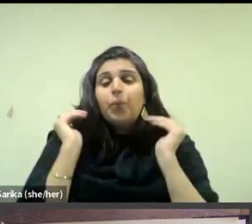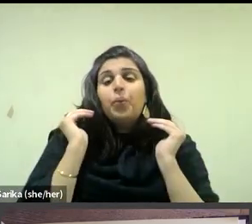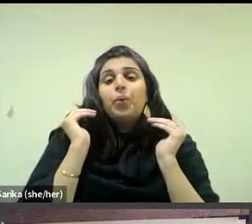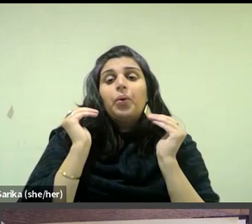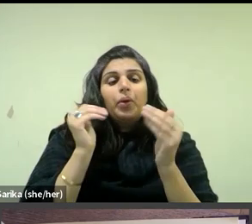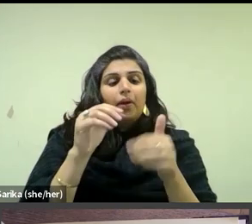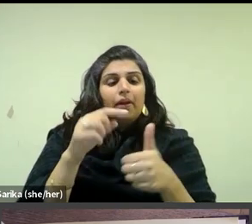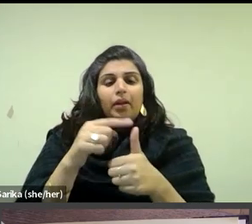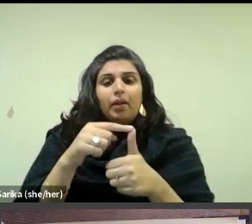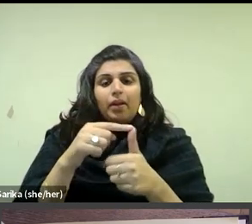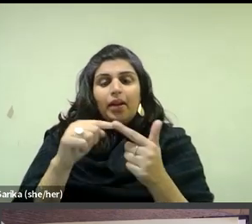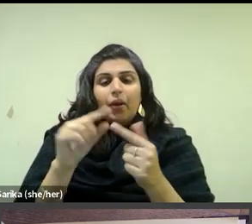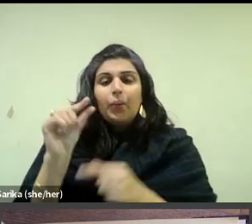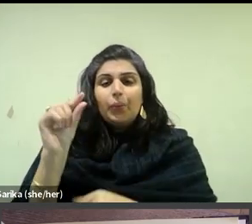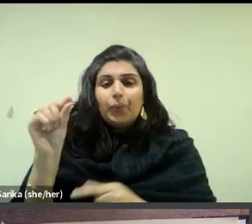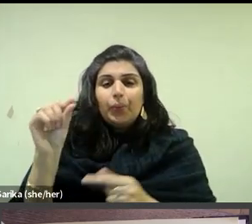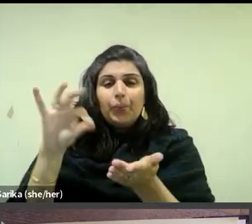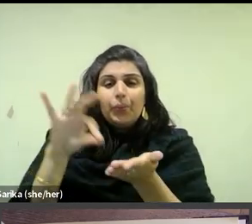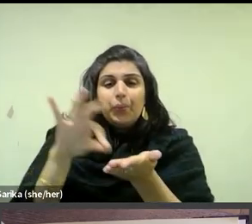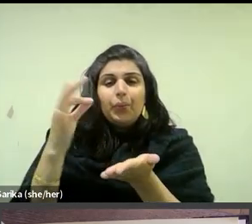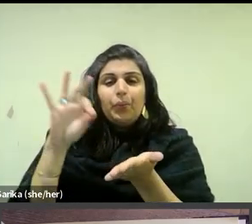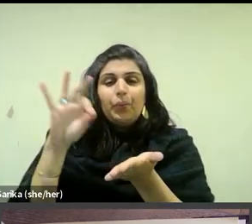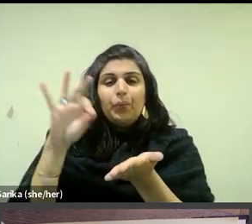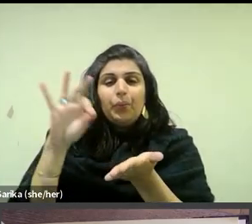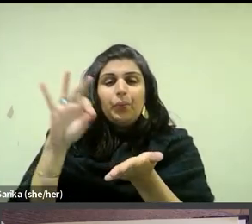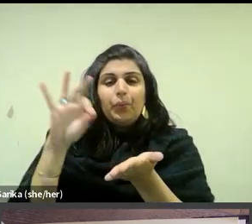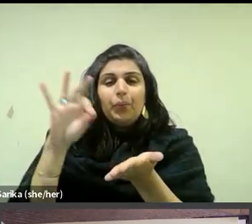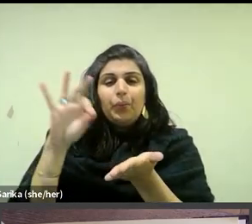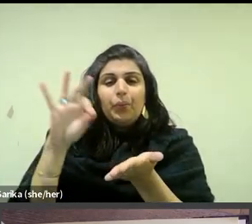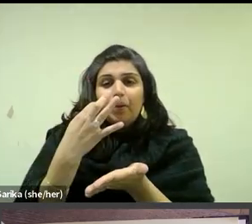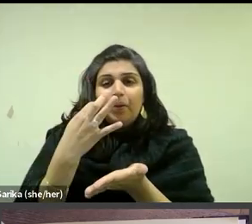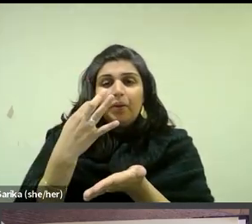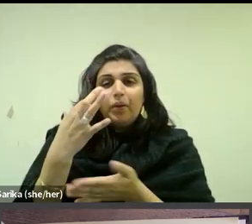of her thumb and forefinger clasping an unseen needle.